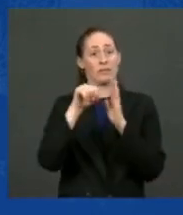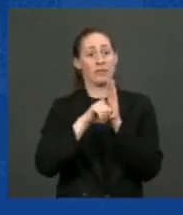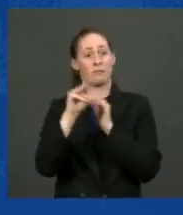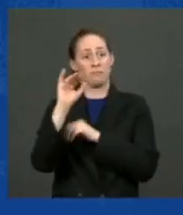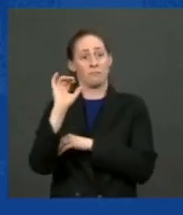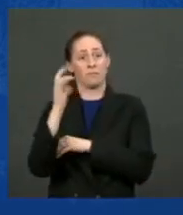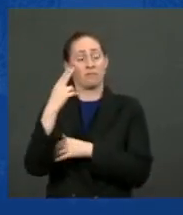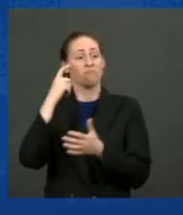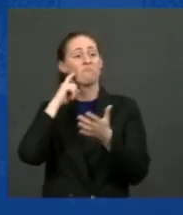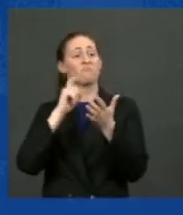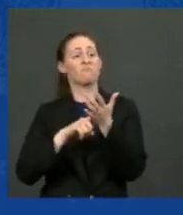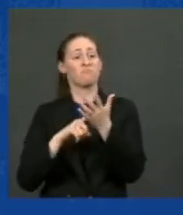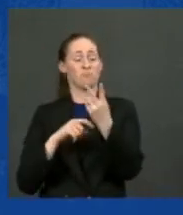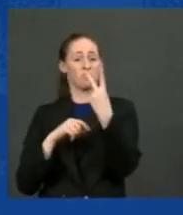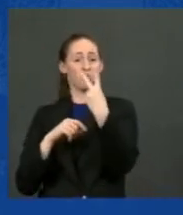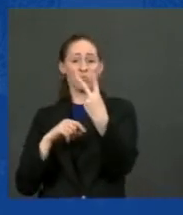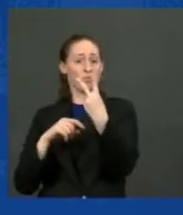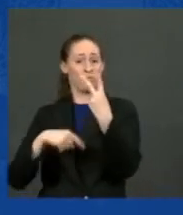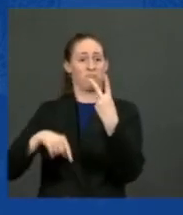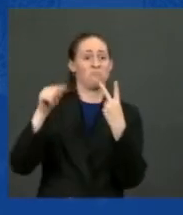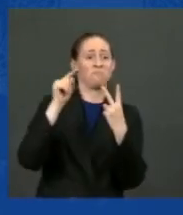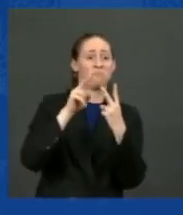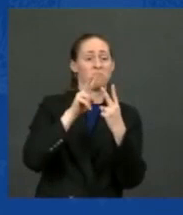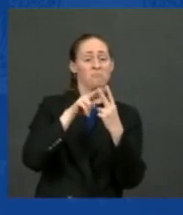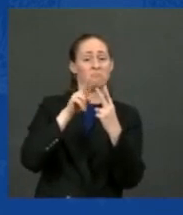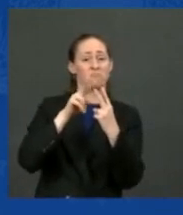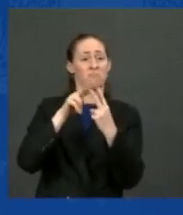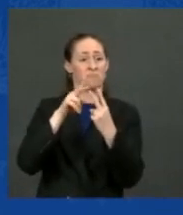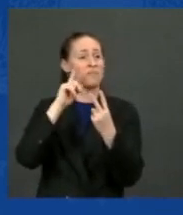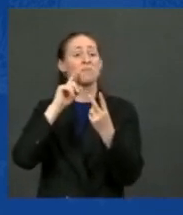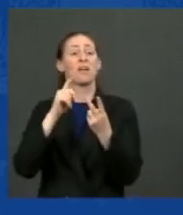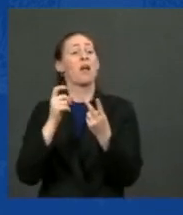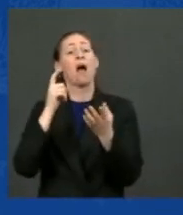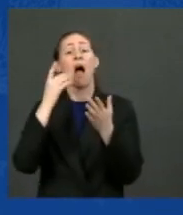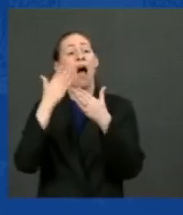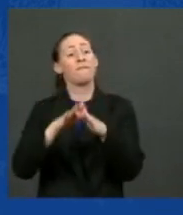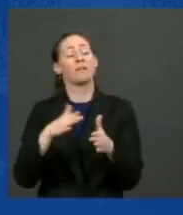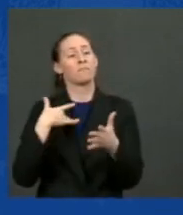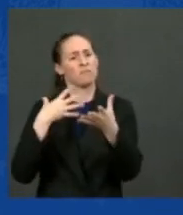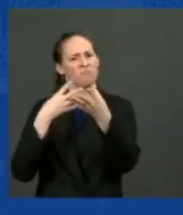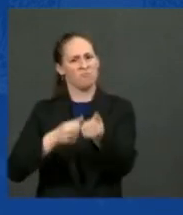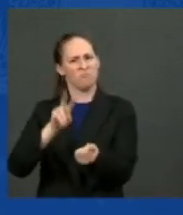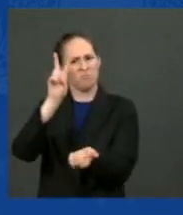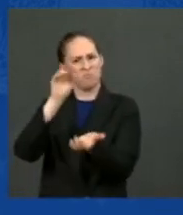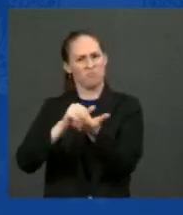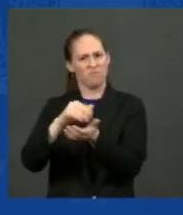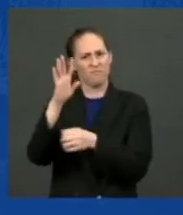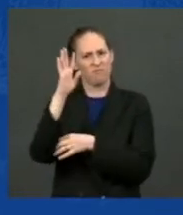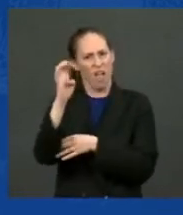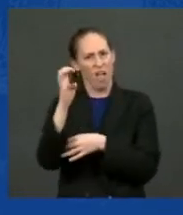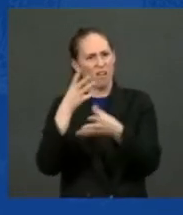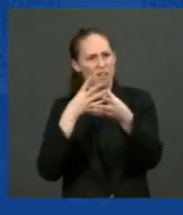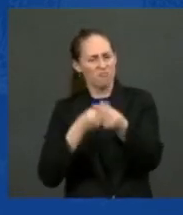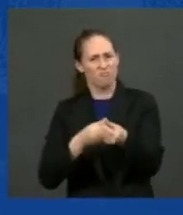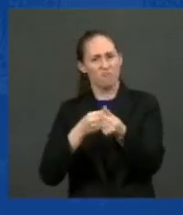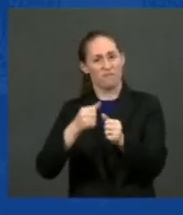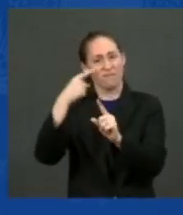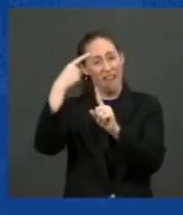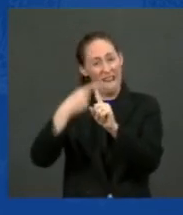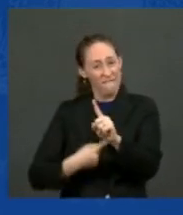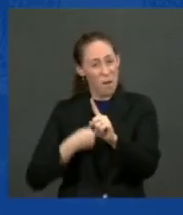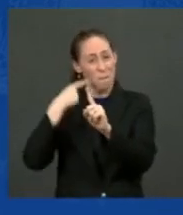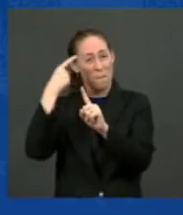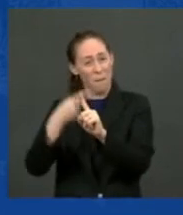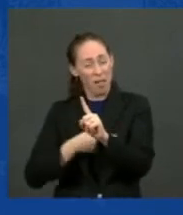spends $10,400 on child care costs for just one child each year. 30 years